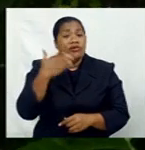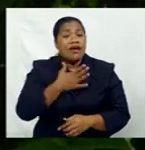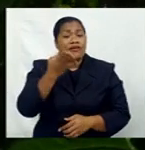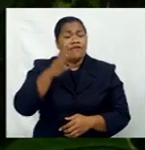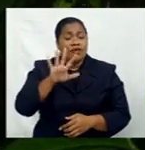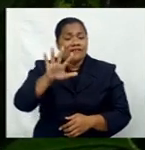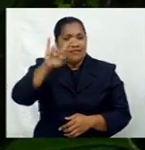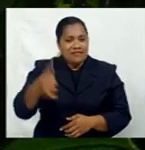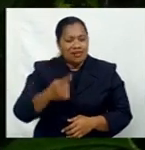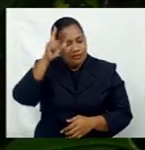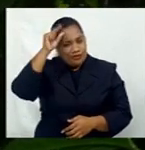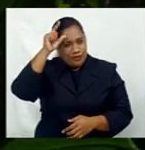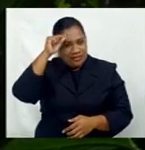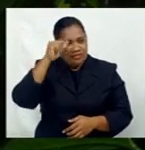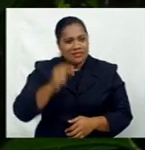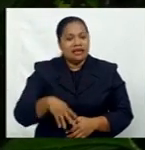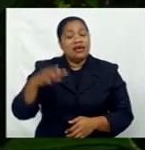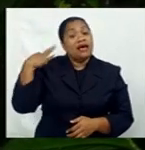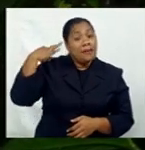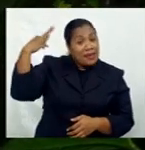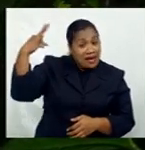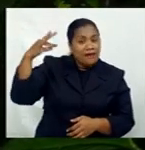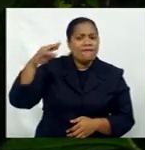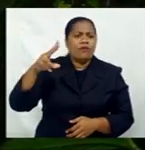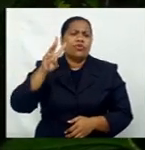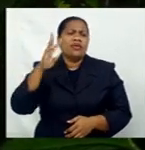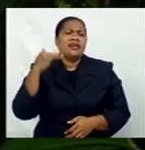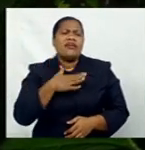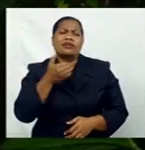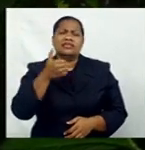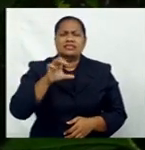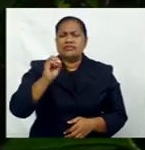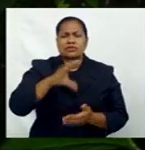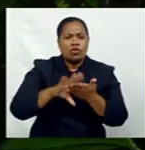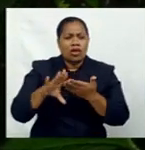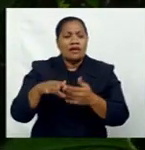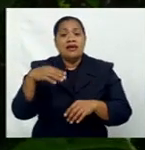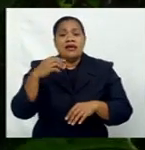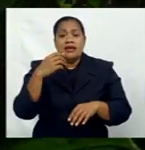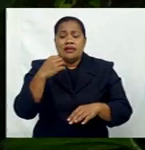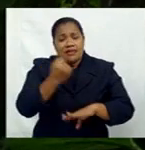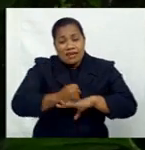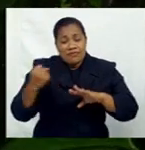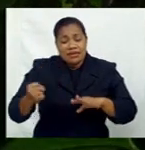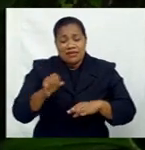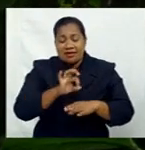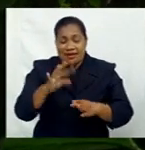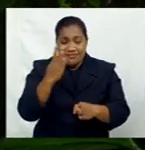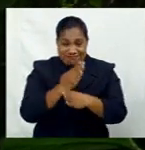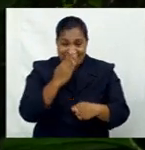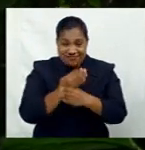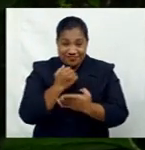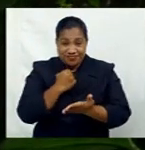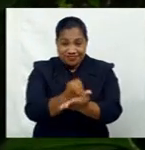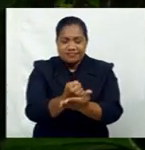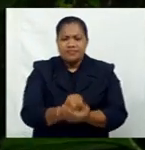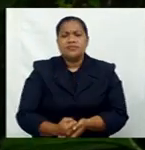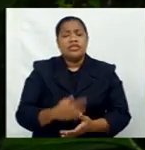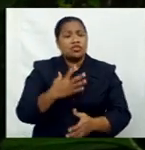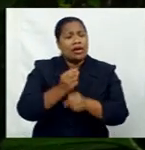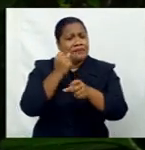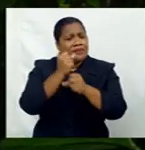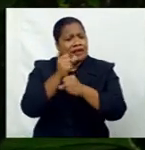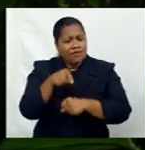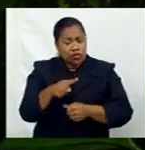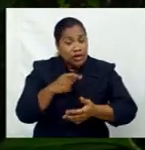,000 Fijians had applied for the $360 government unemployment assistance, and while giving an update on this